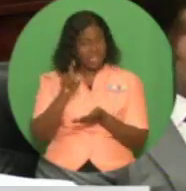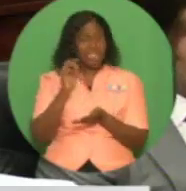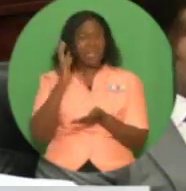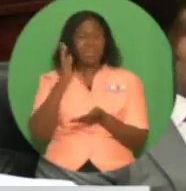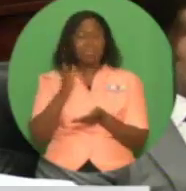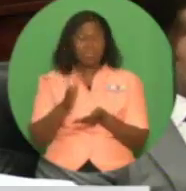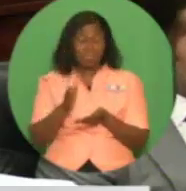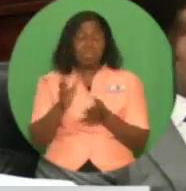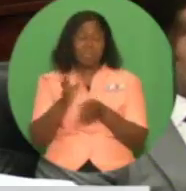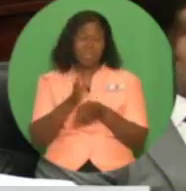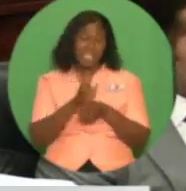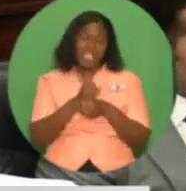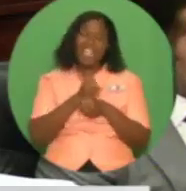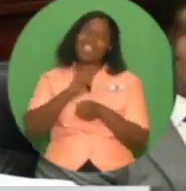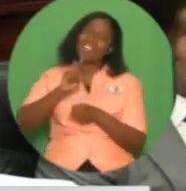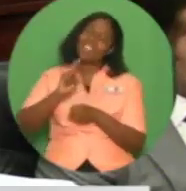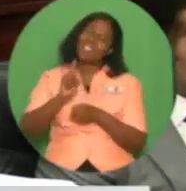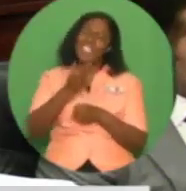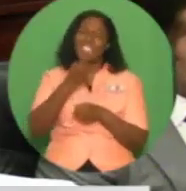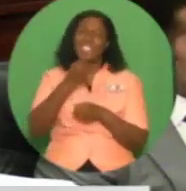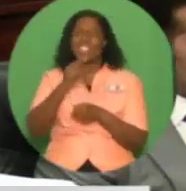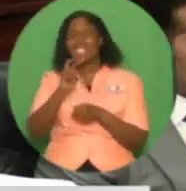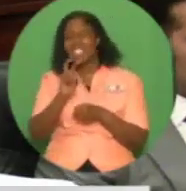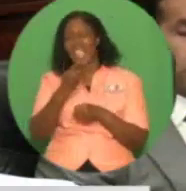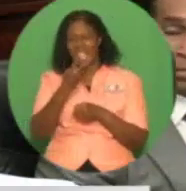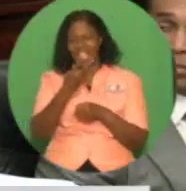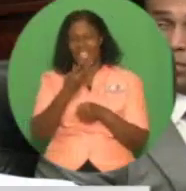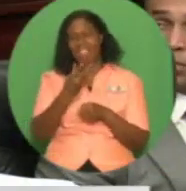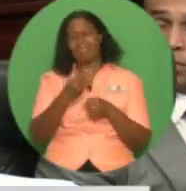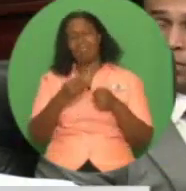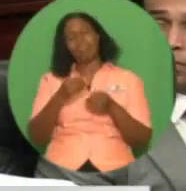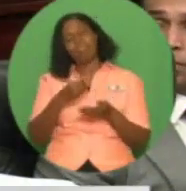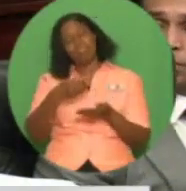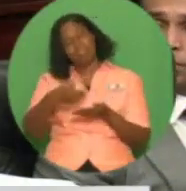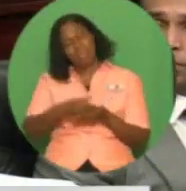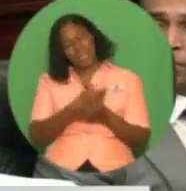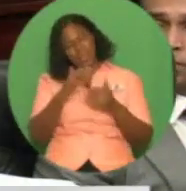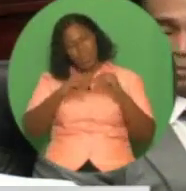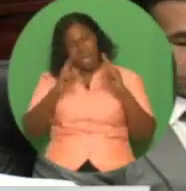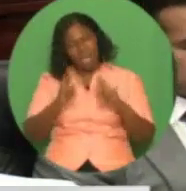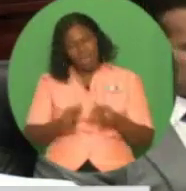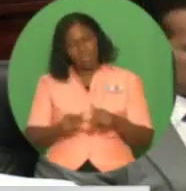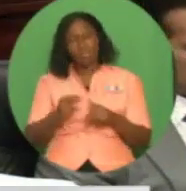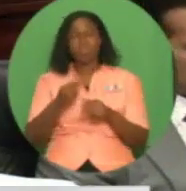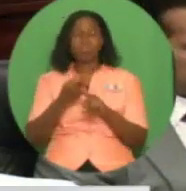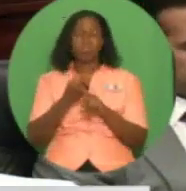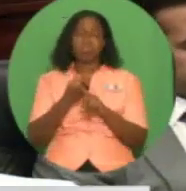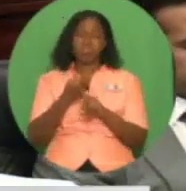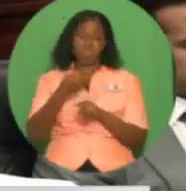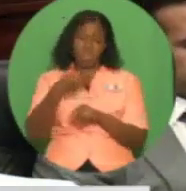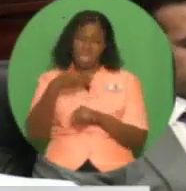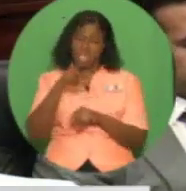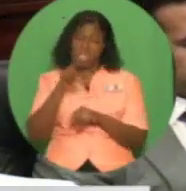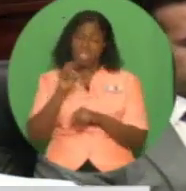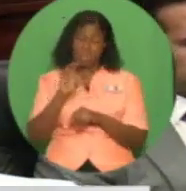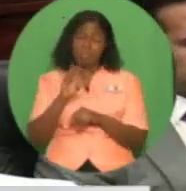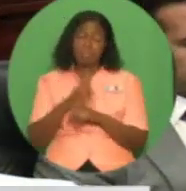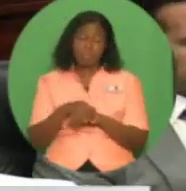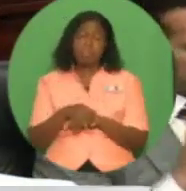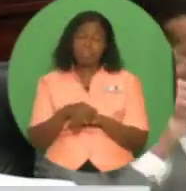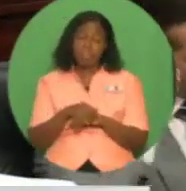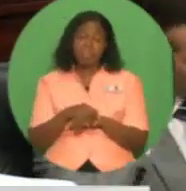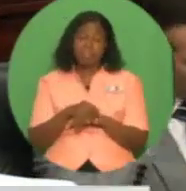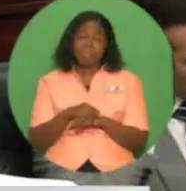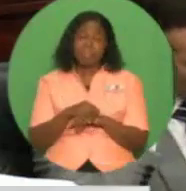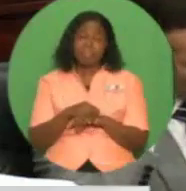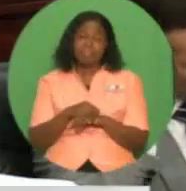value of their bonds to the government in order to reduce the purchase price of their housing units. This will serve the dual